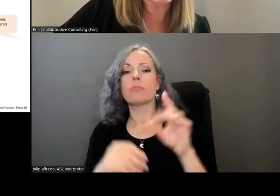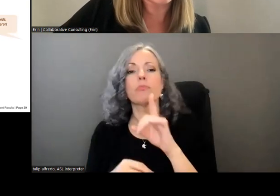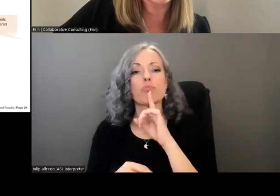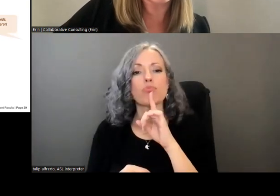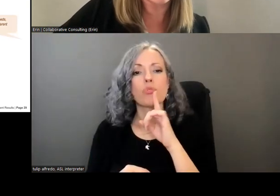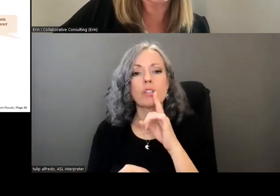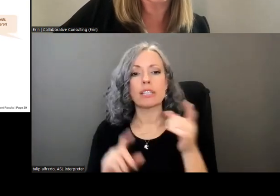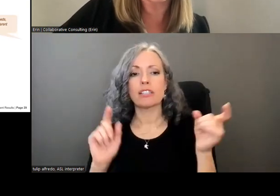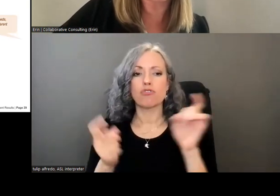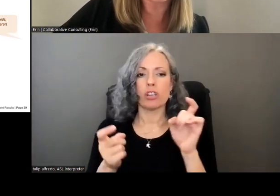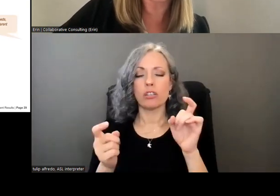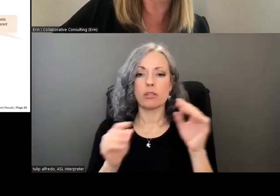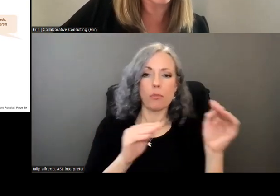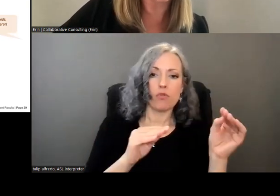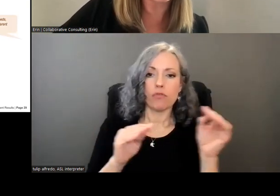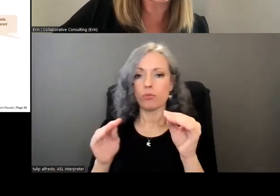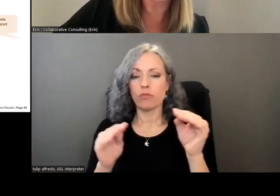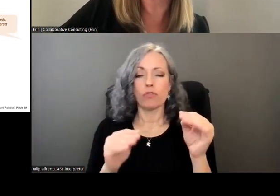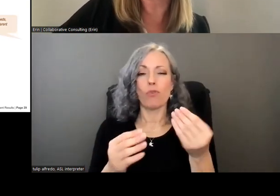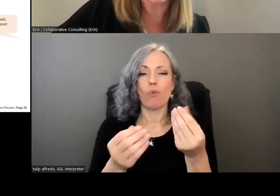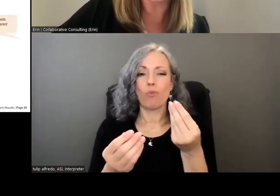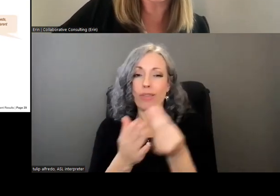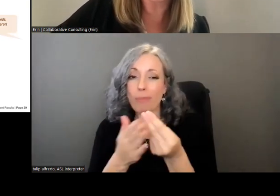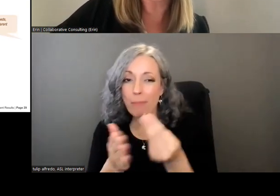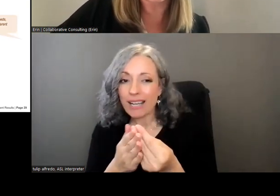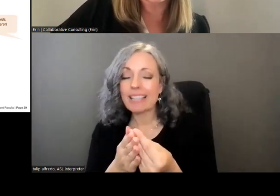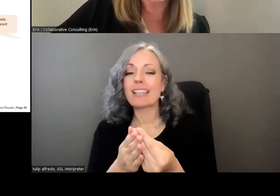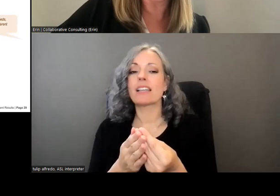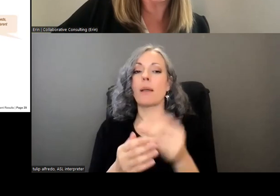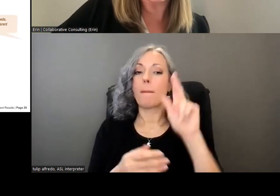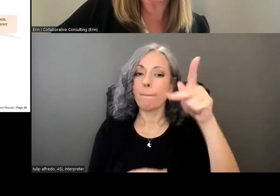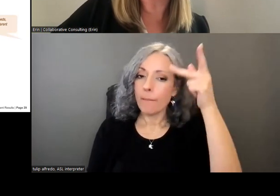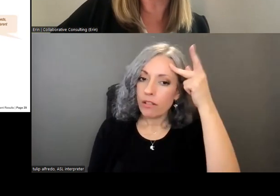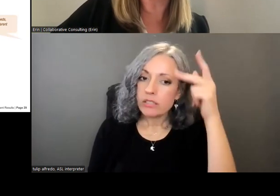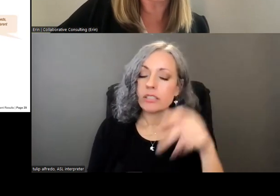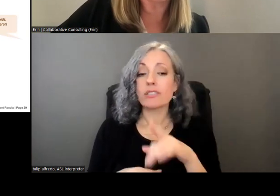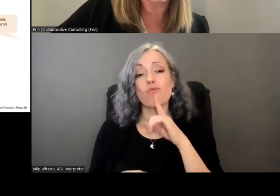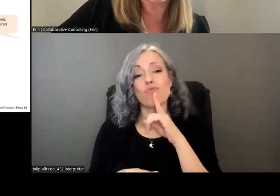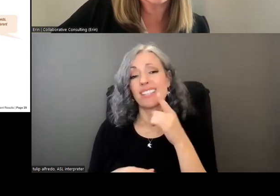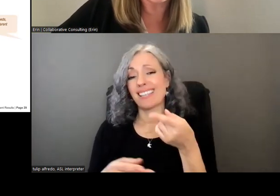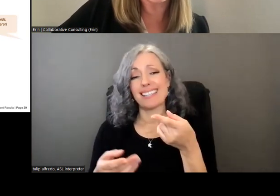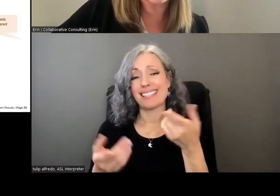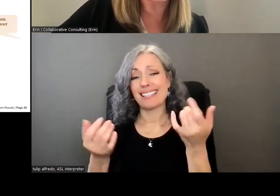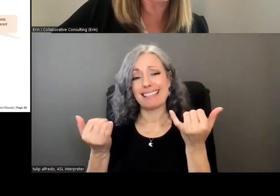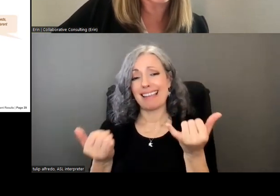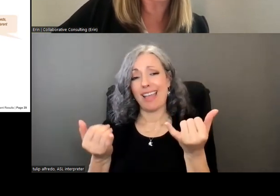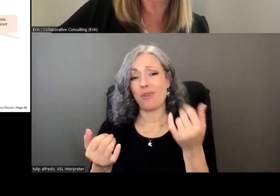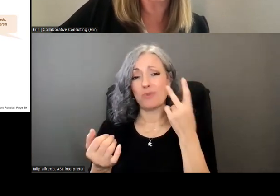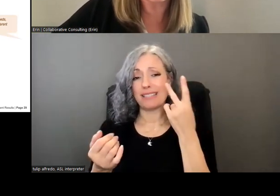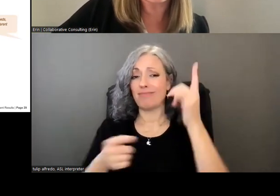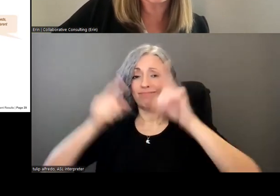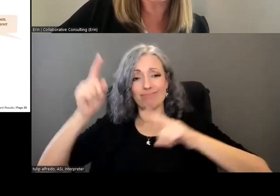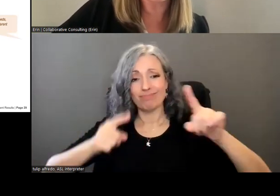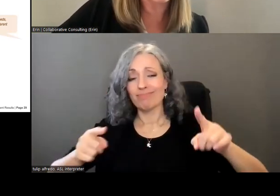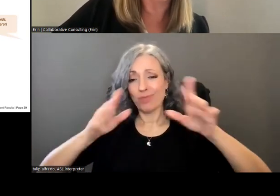change have been shifts in economies policies politics and as a result it has led to the significant variation that that is